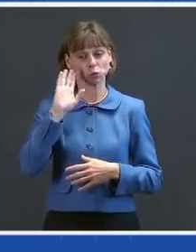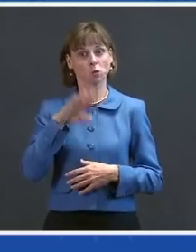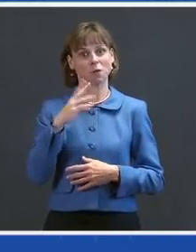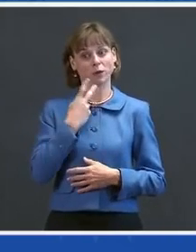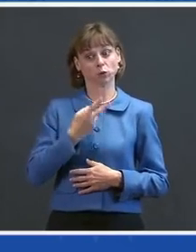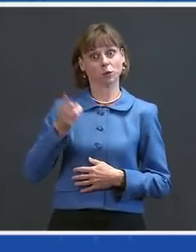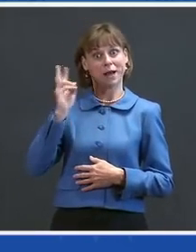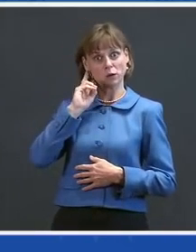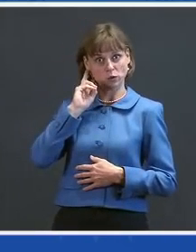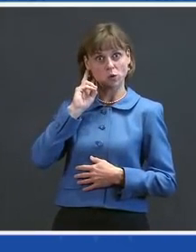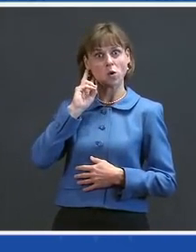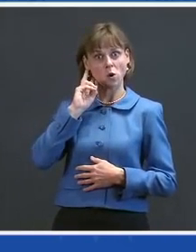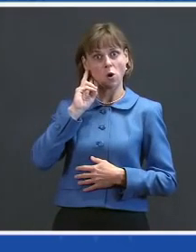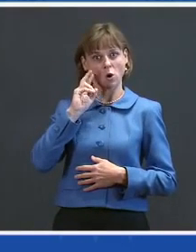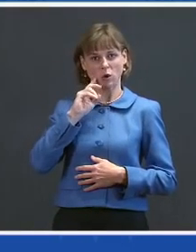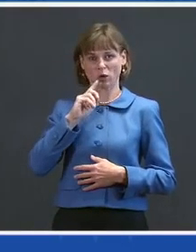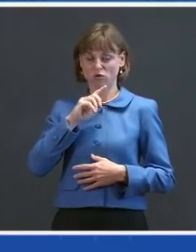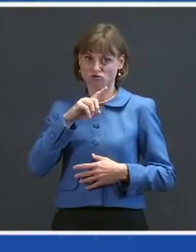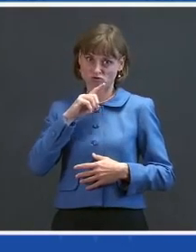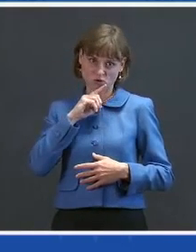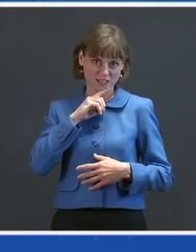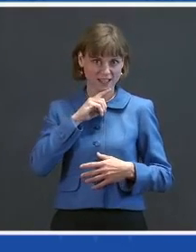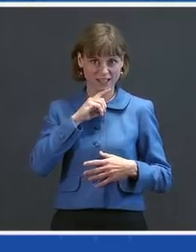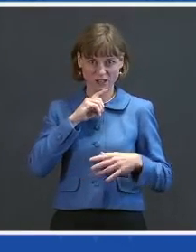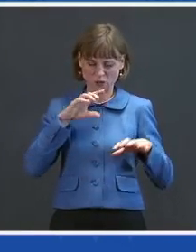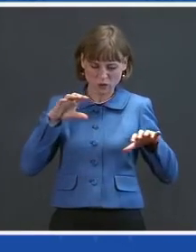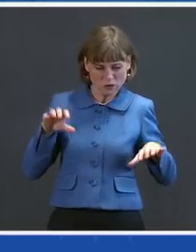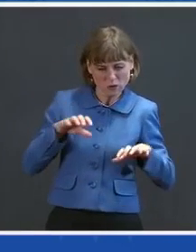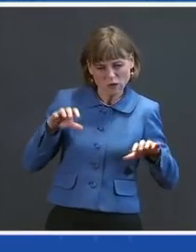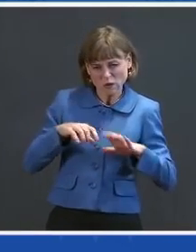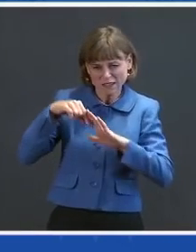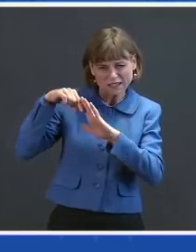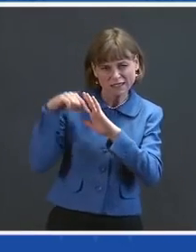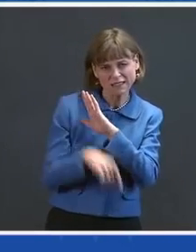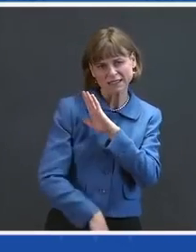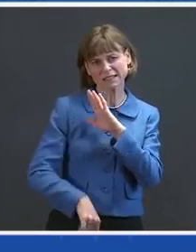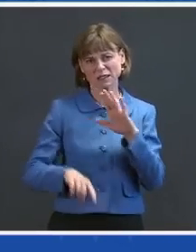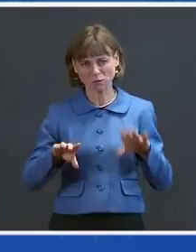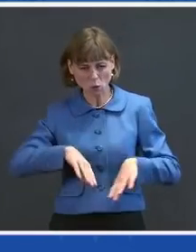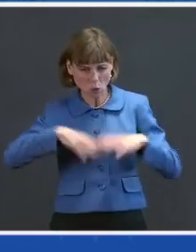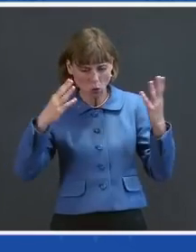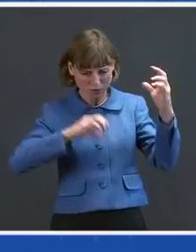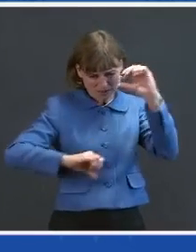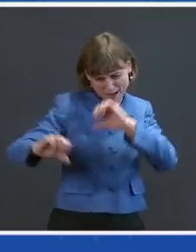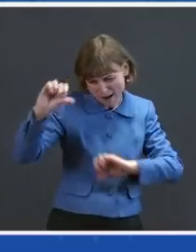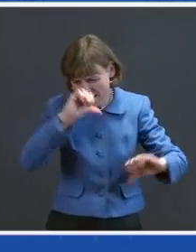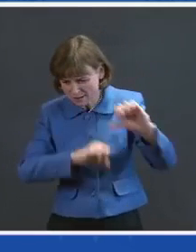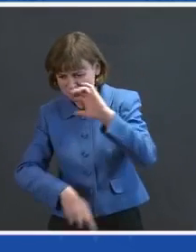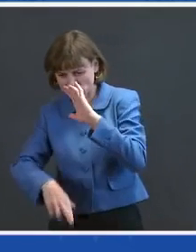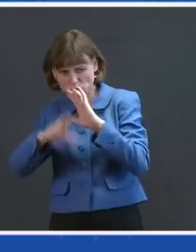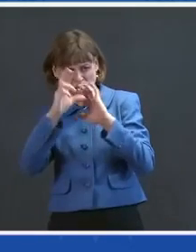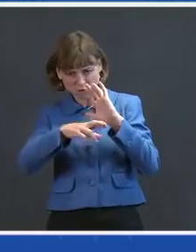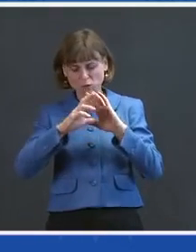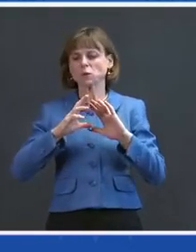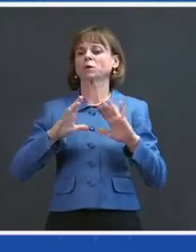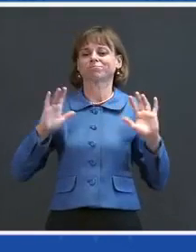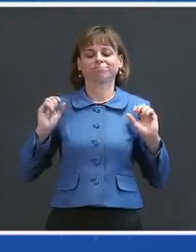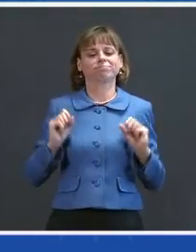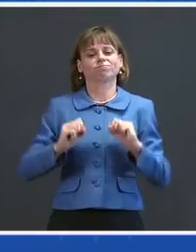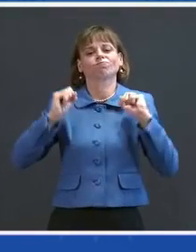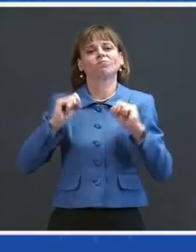opening and objective scientific review process, the Food and Drug Administration